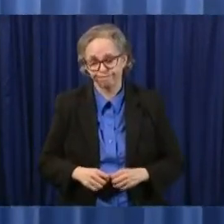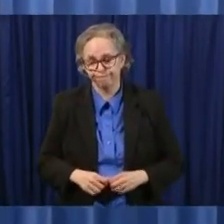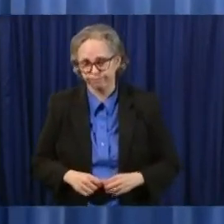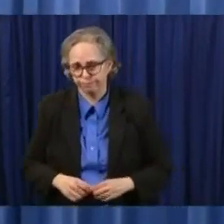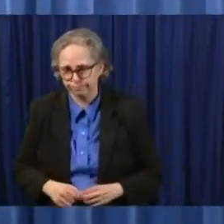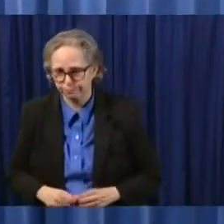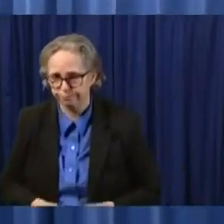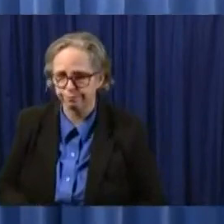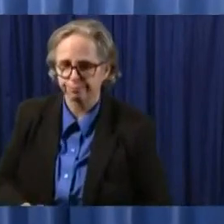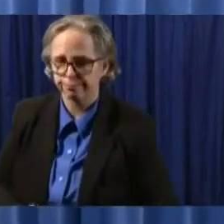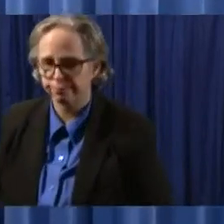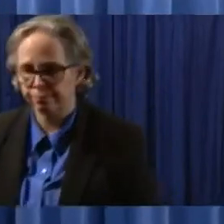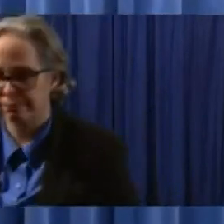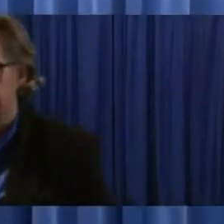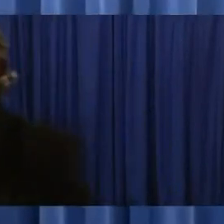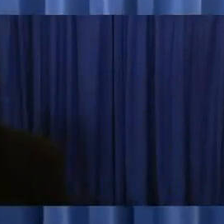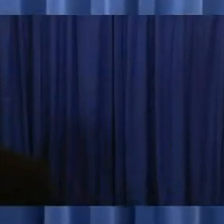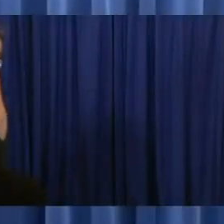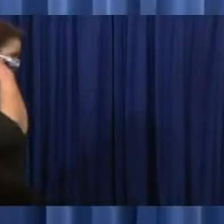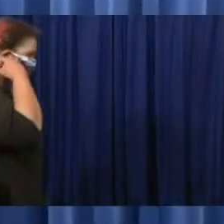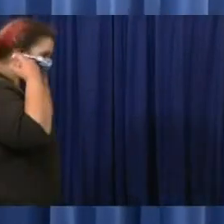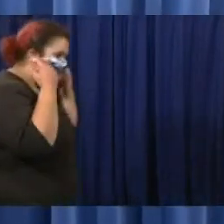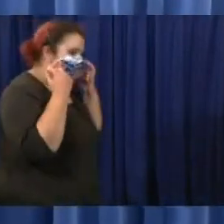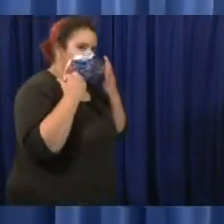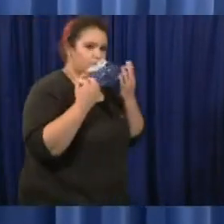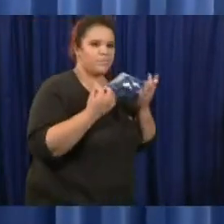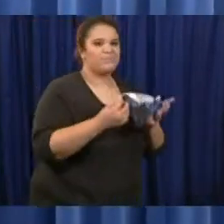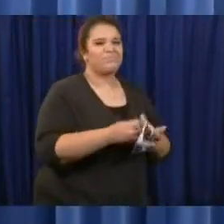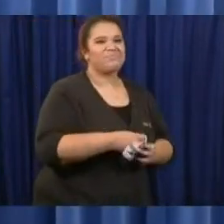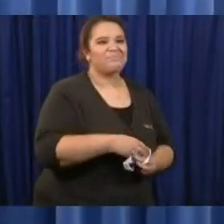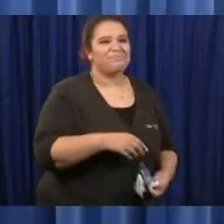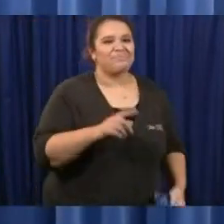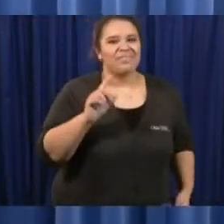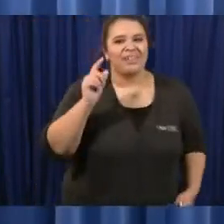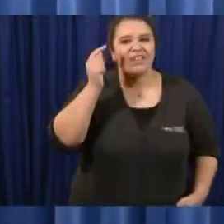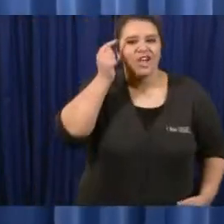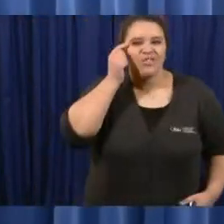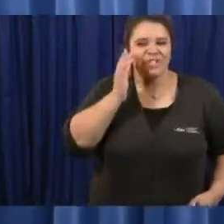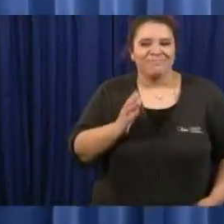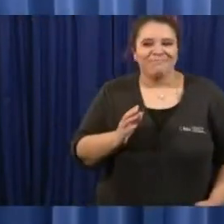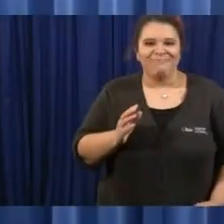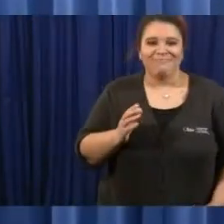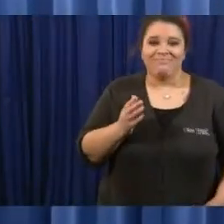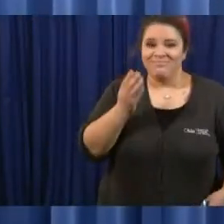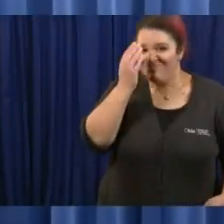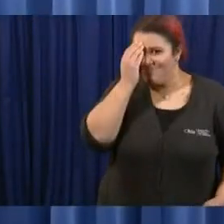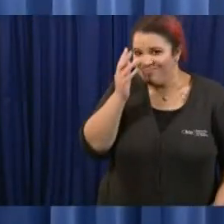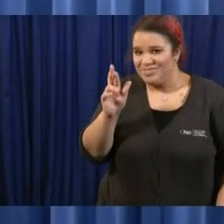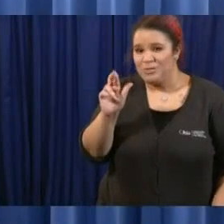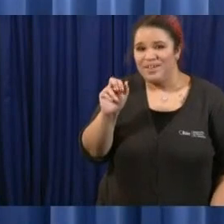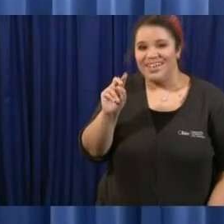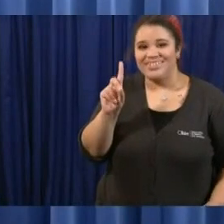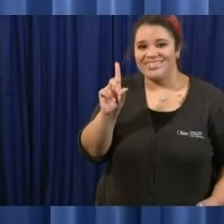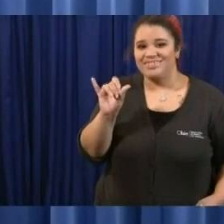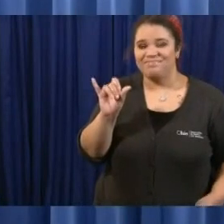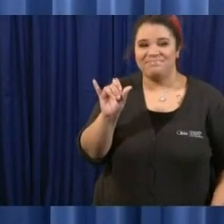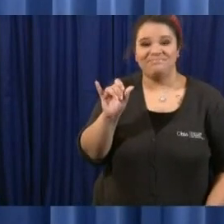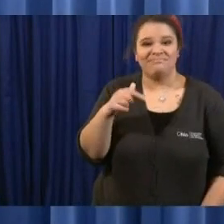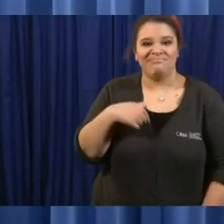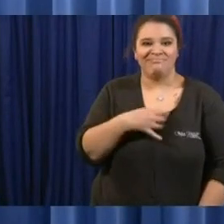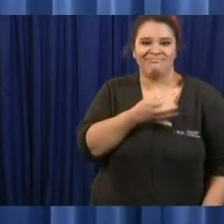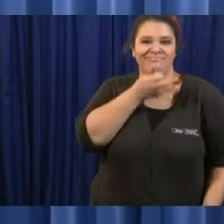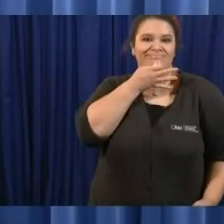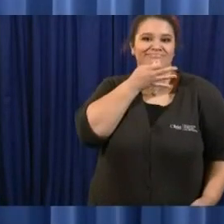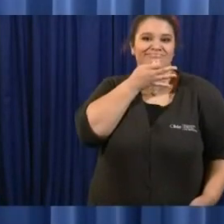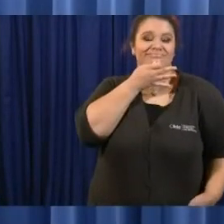just to add i'm not the expert on this randy but there's a lot of ways to make facial covering uh and